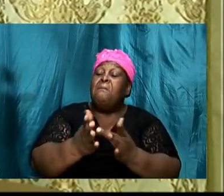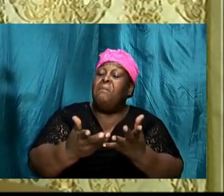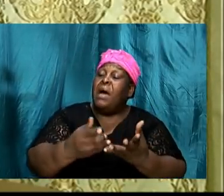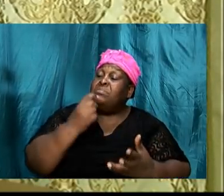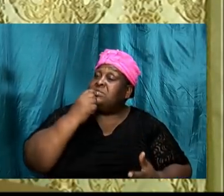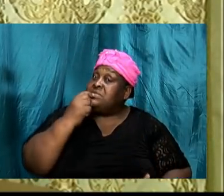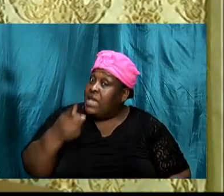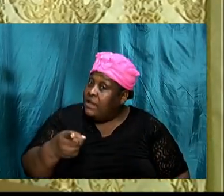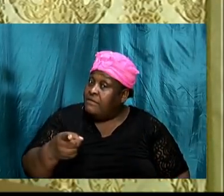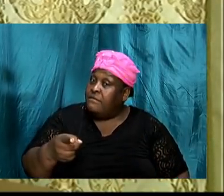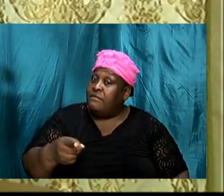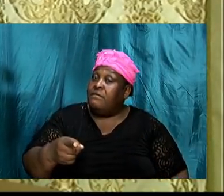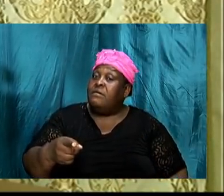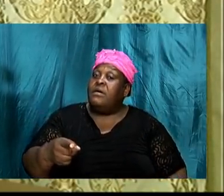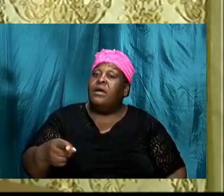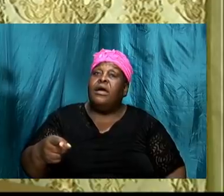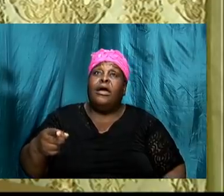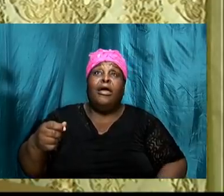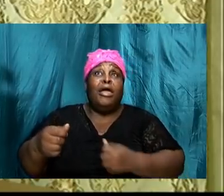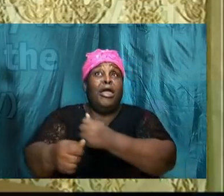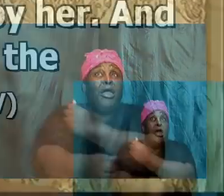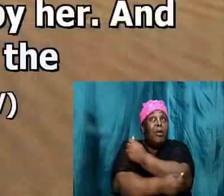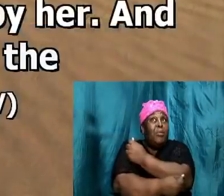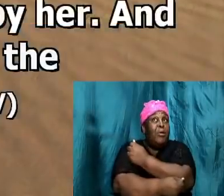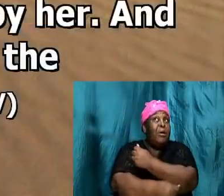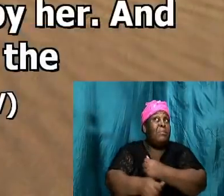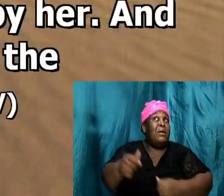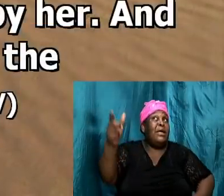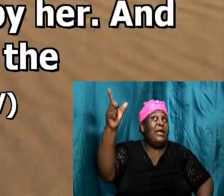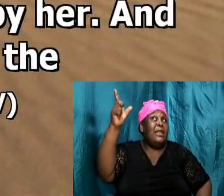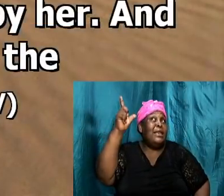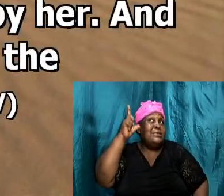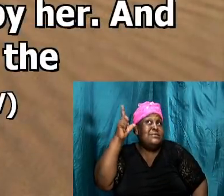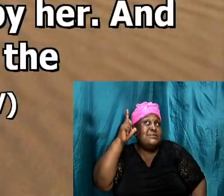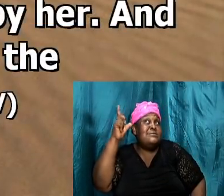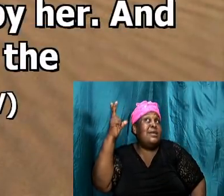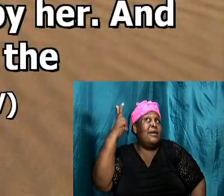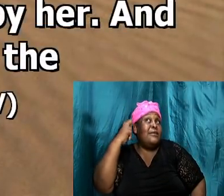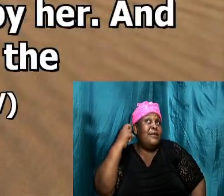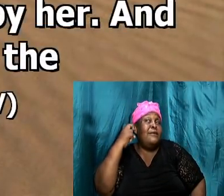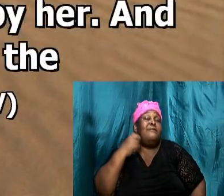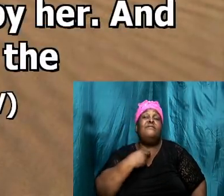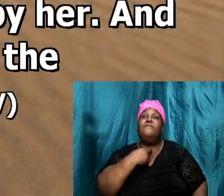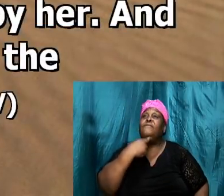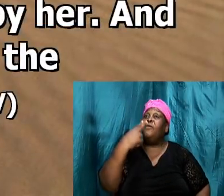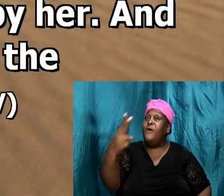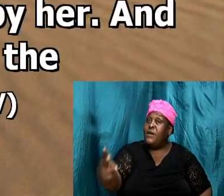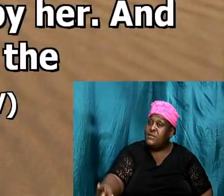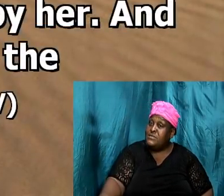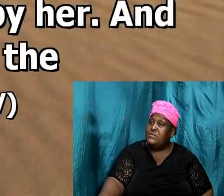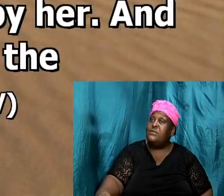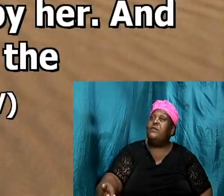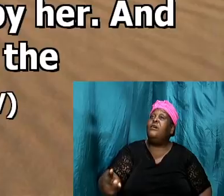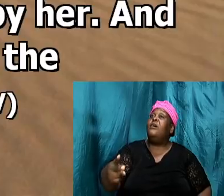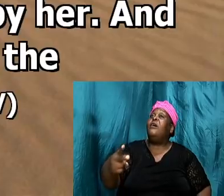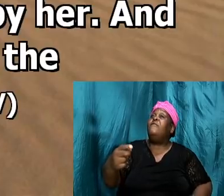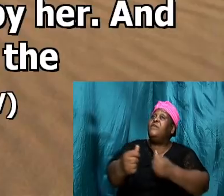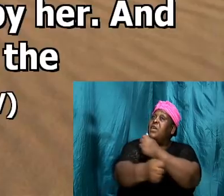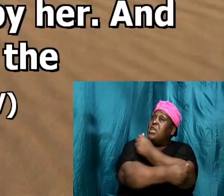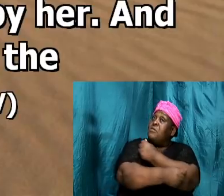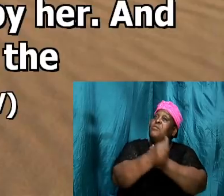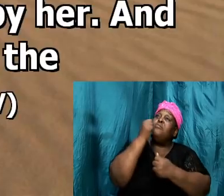Abram harkened unto the voice of Sarah, wife. And Sarah,